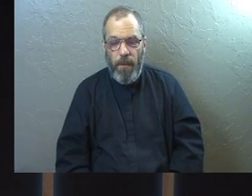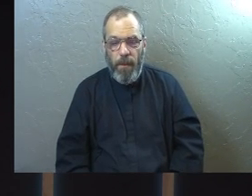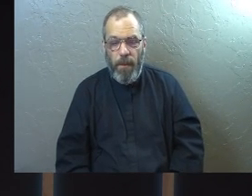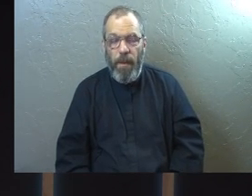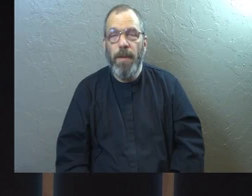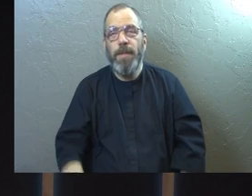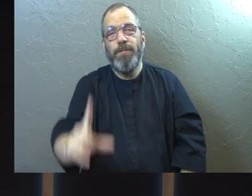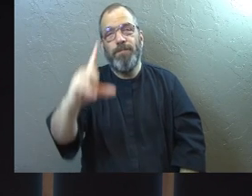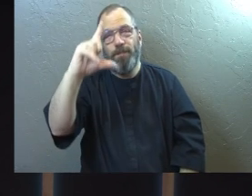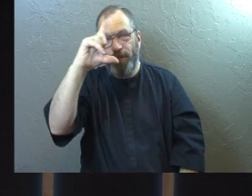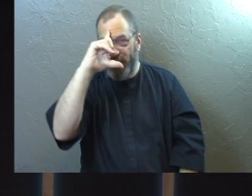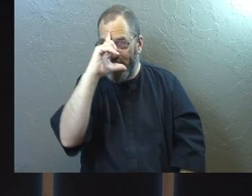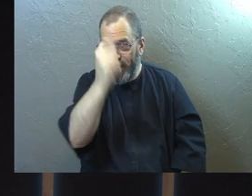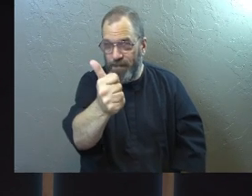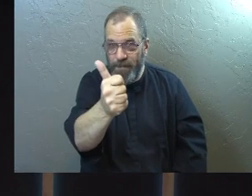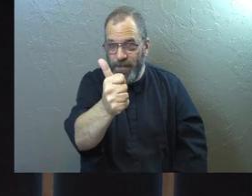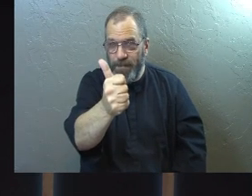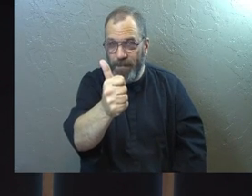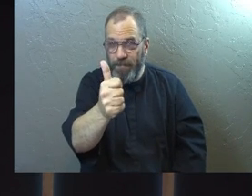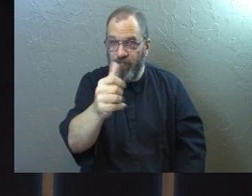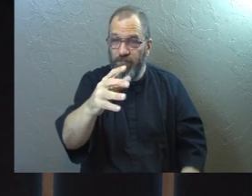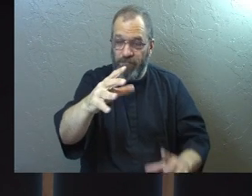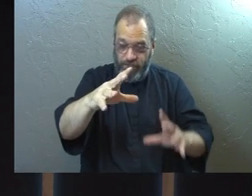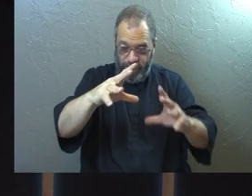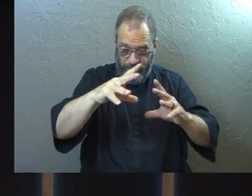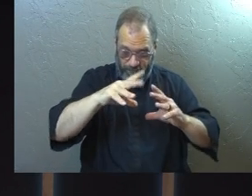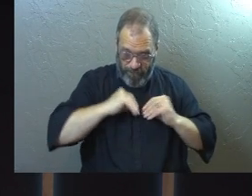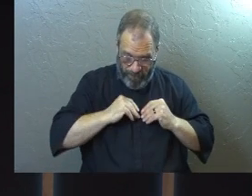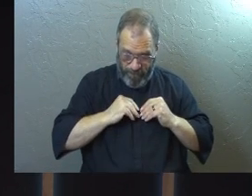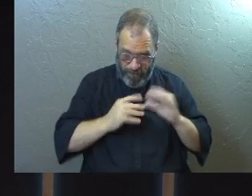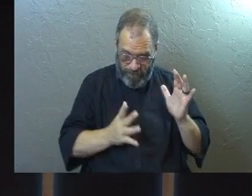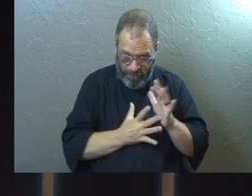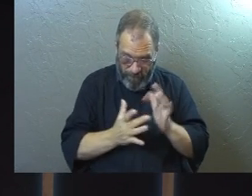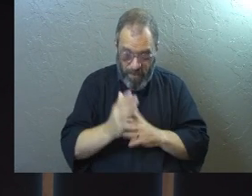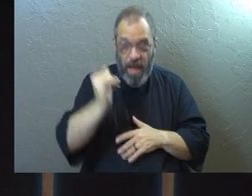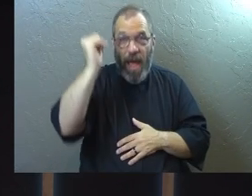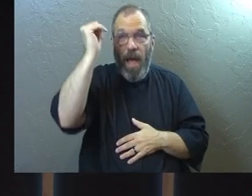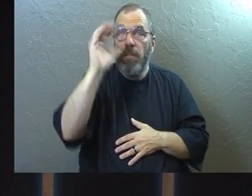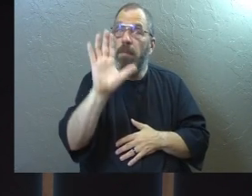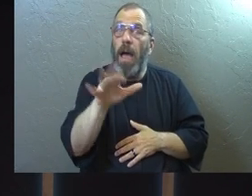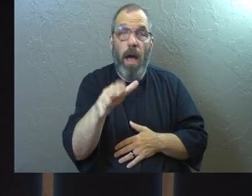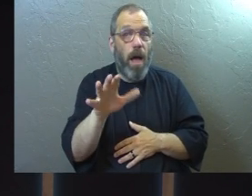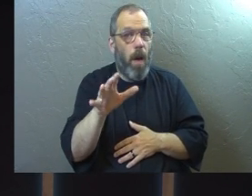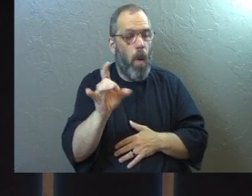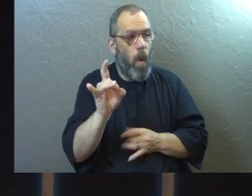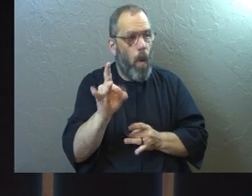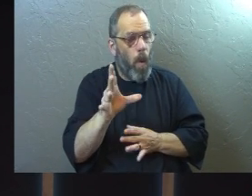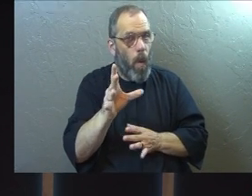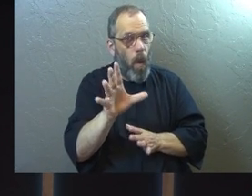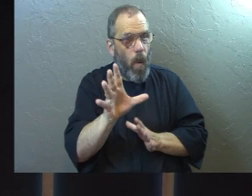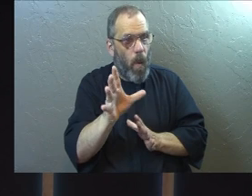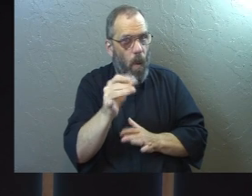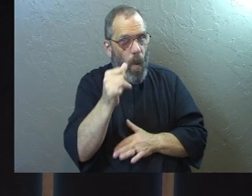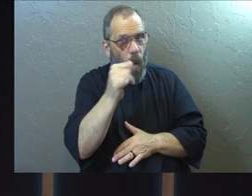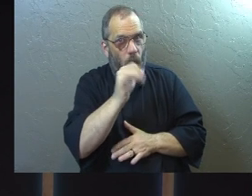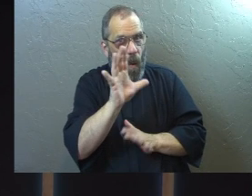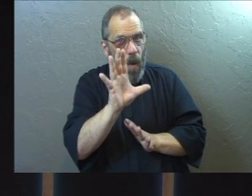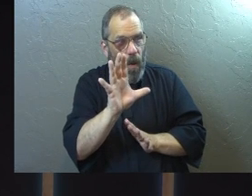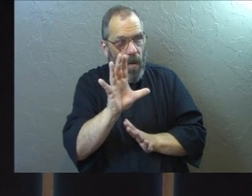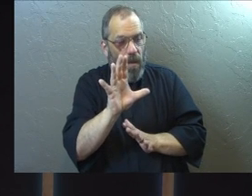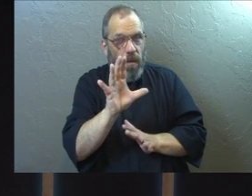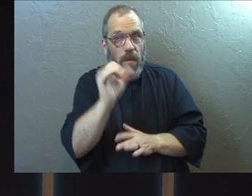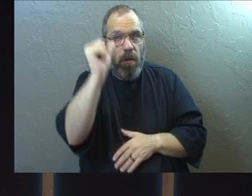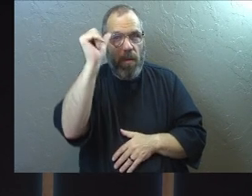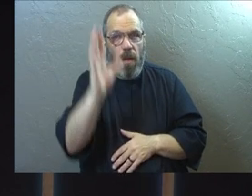It is your choice whether or not you will yield to him and God. And this is the most terrifying idea I'm going to share today.